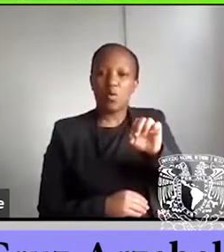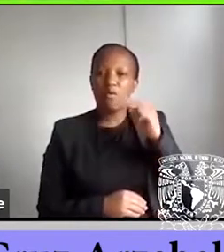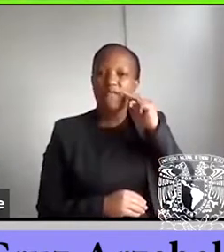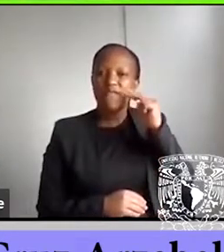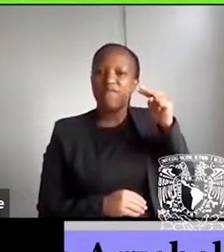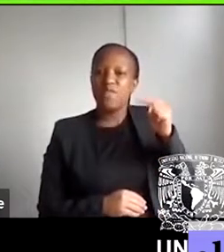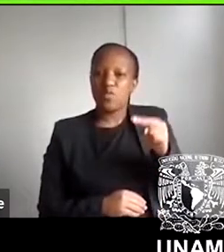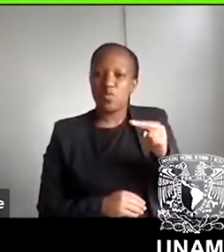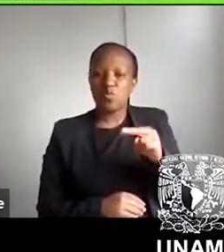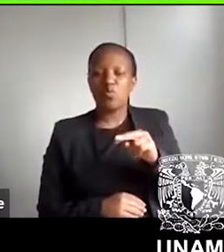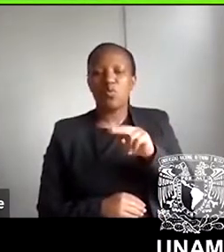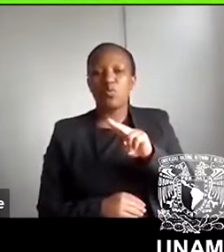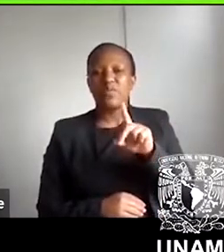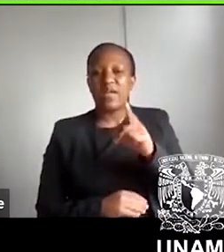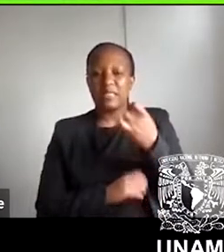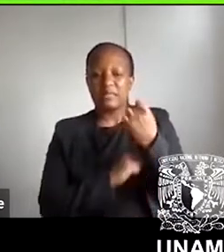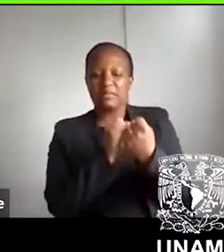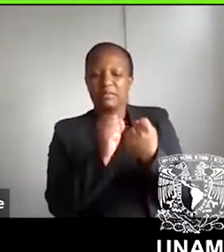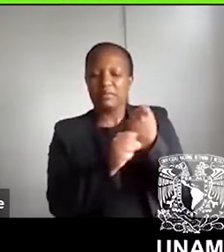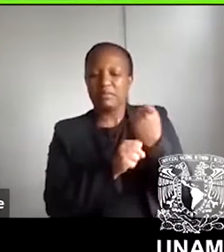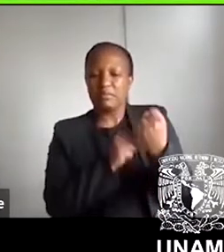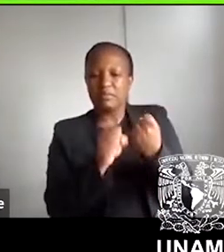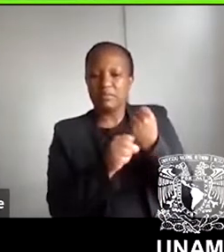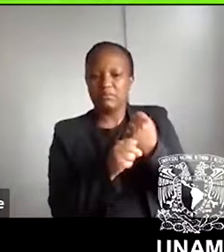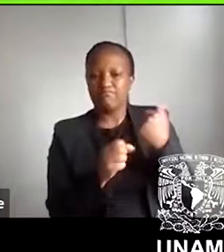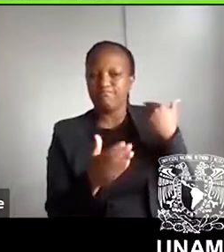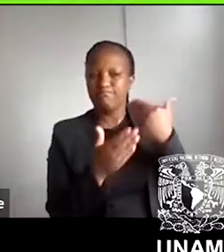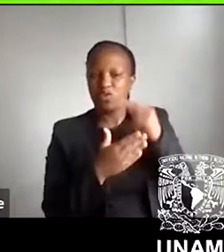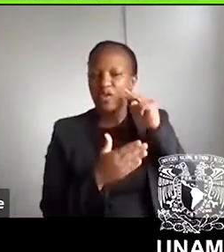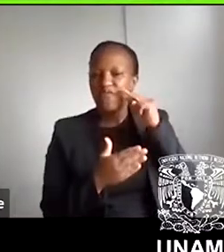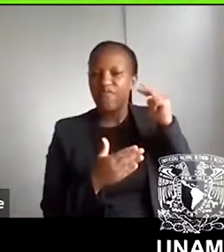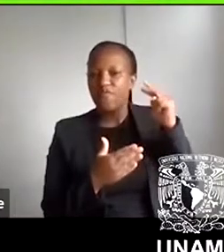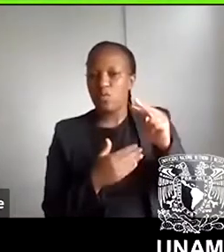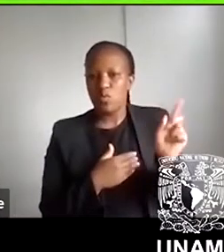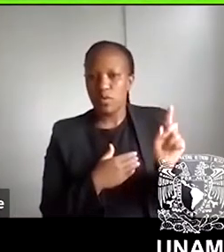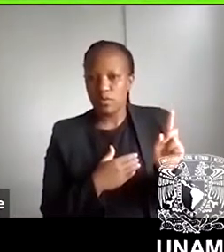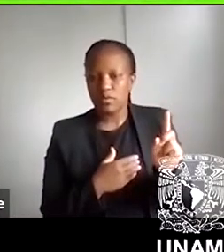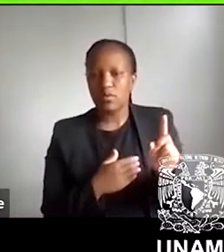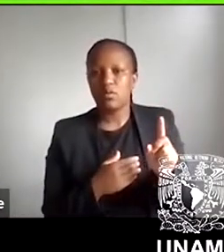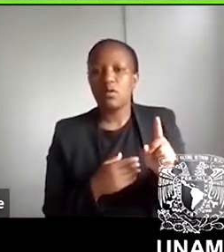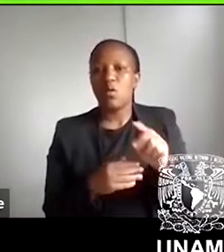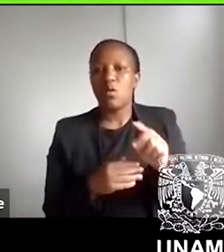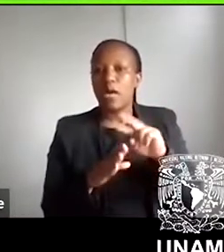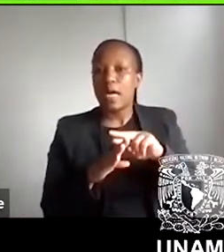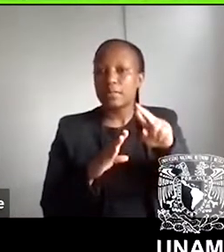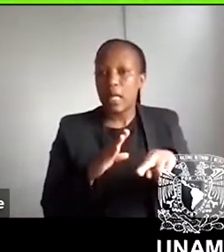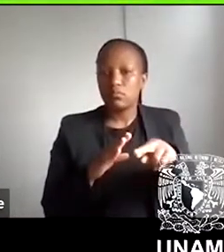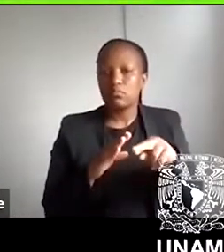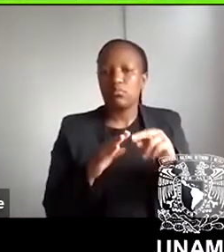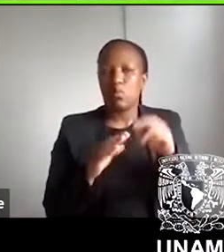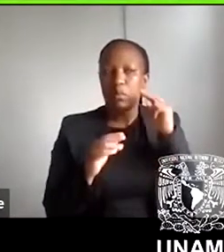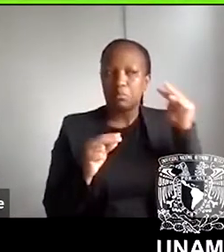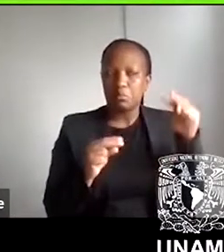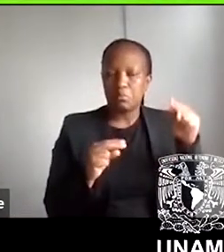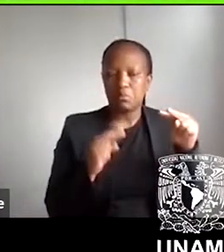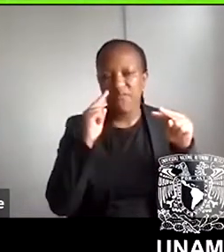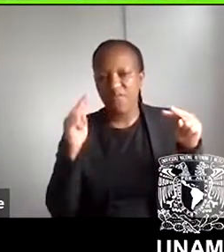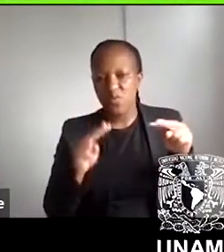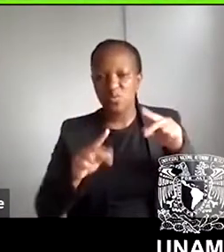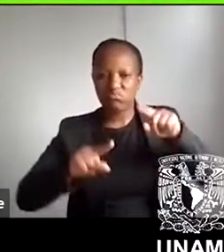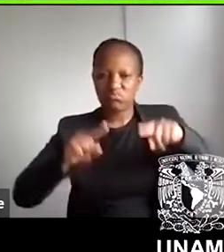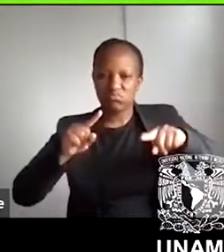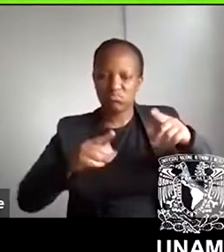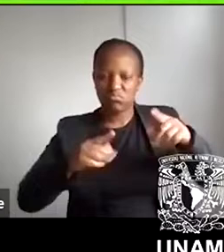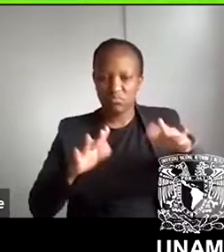Being as close in time to it as we are, this could obviously result on a biased view, but I will try to put forward some